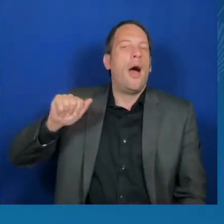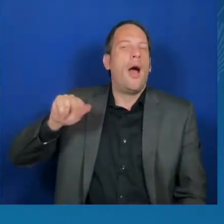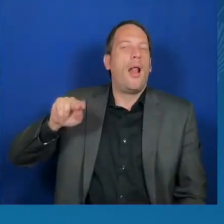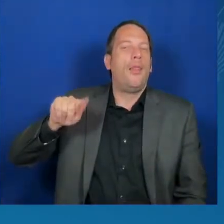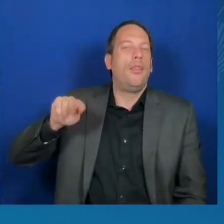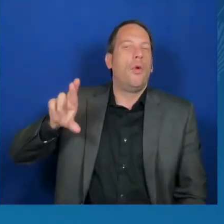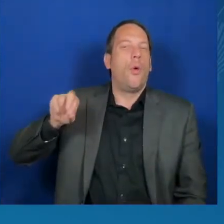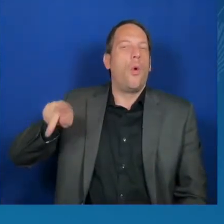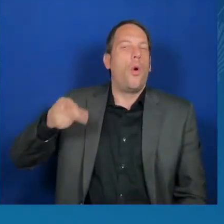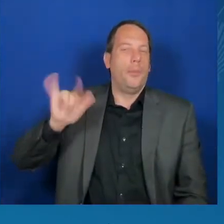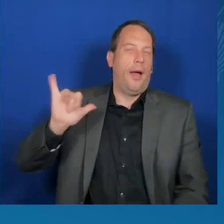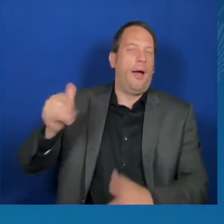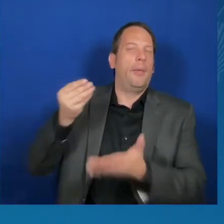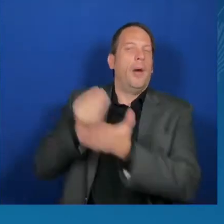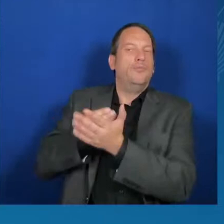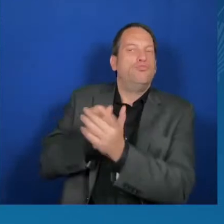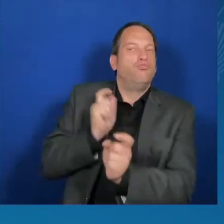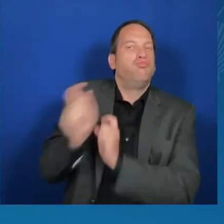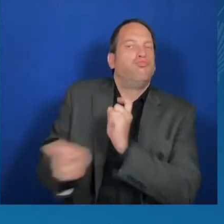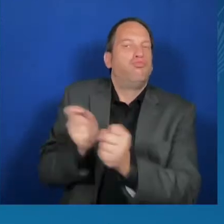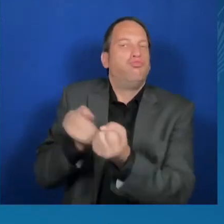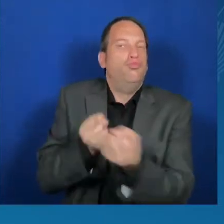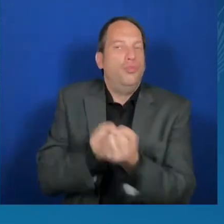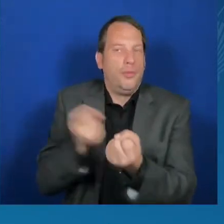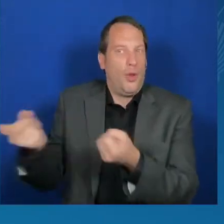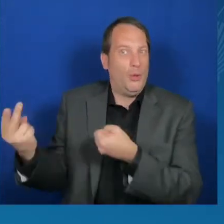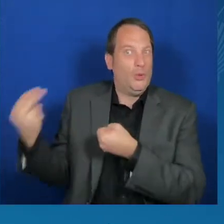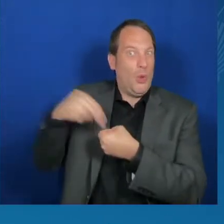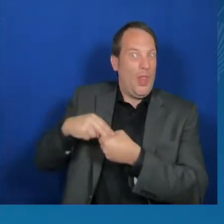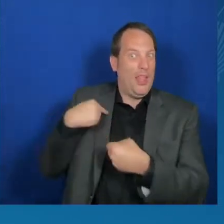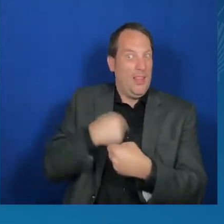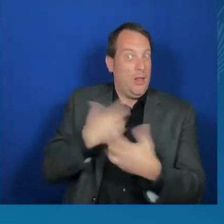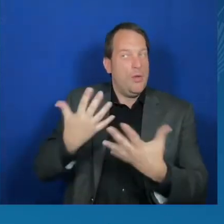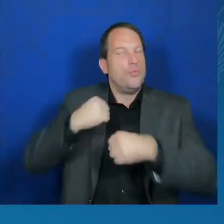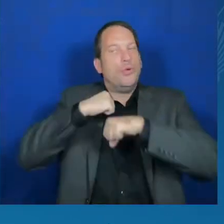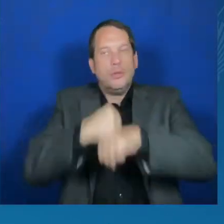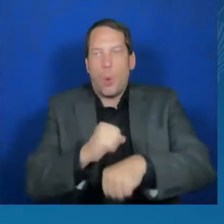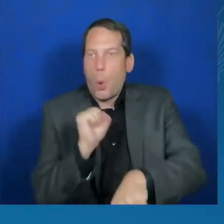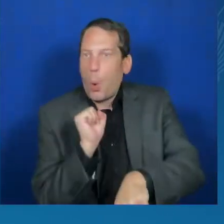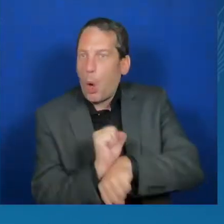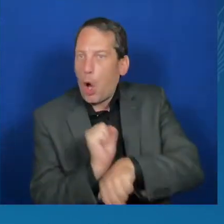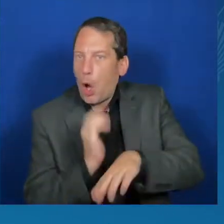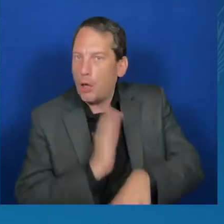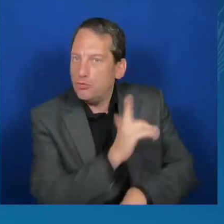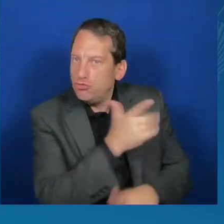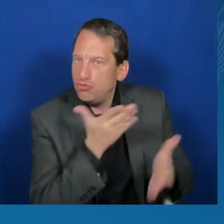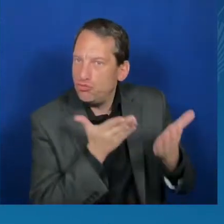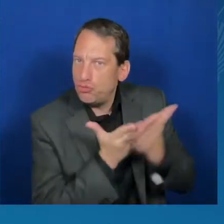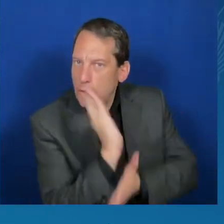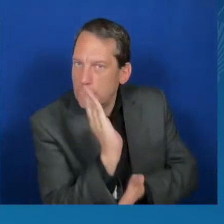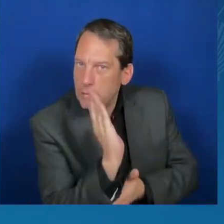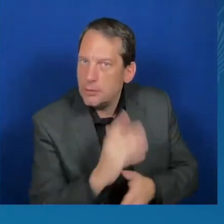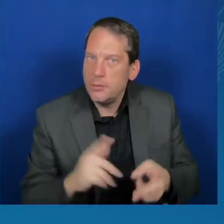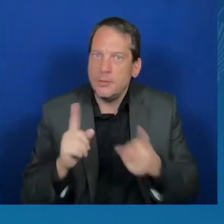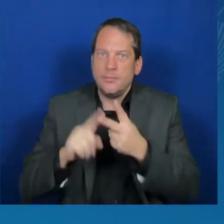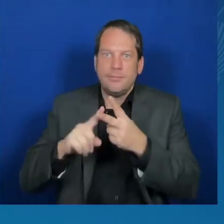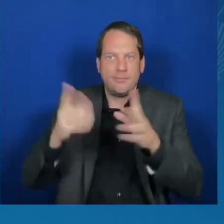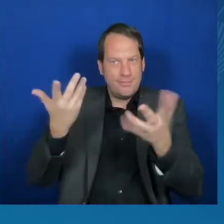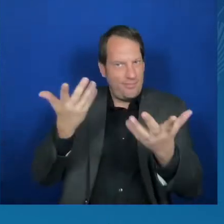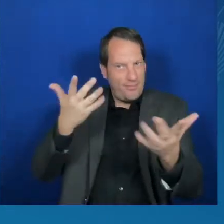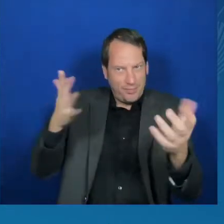transparency, prevent discrimination, drive innovation in the public interest,